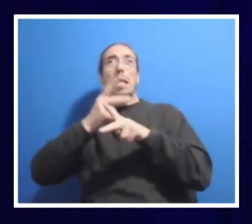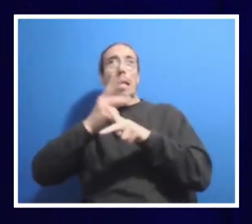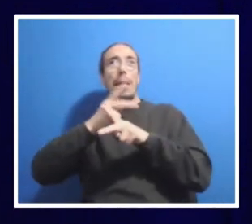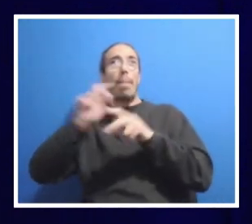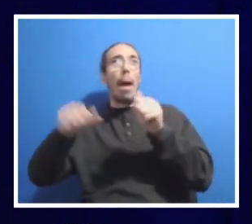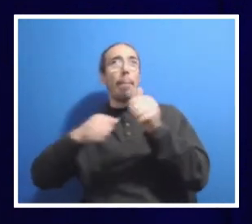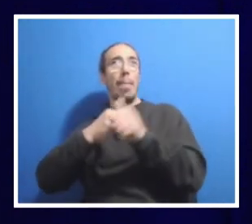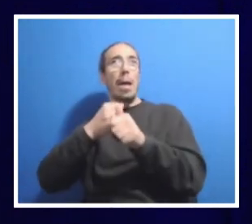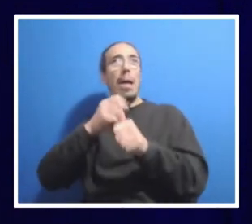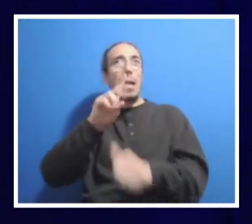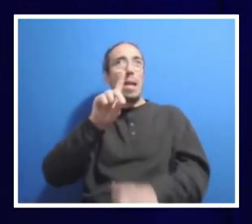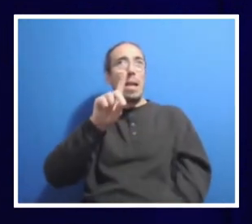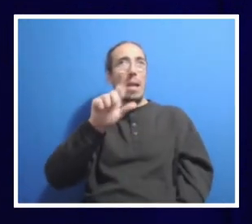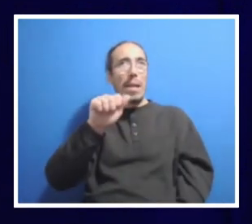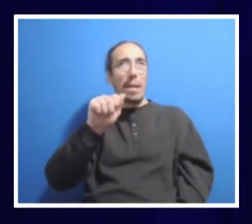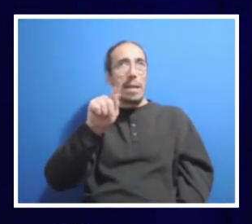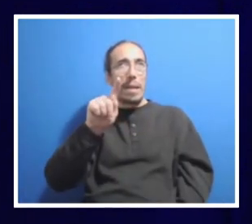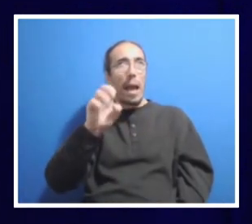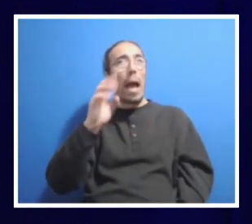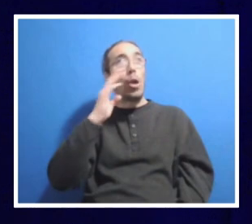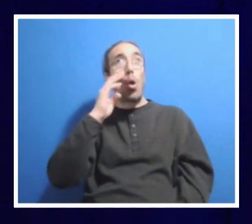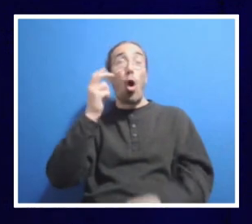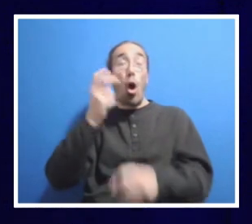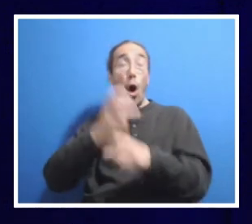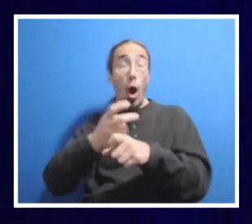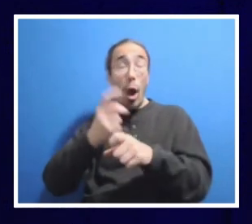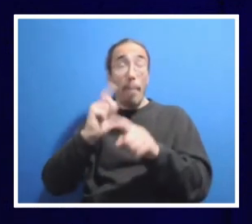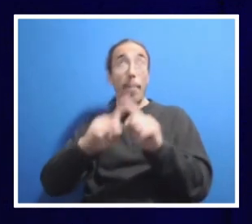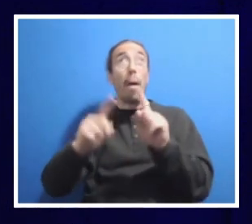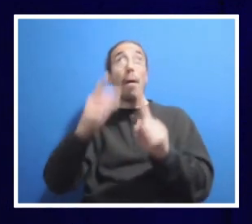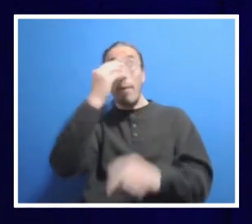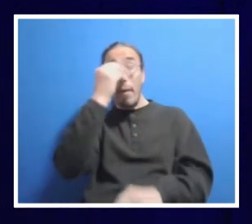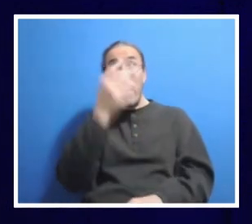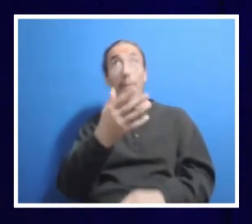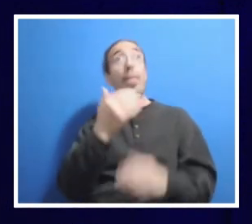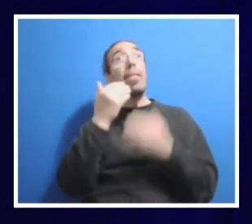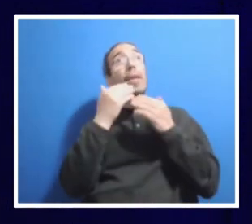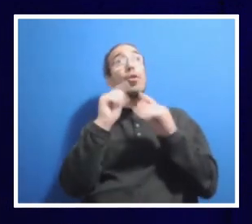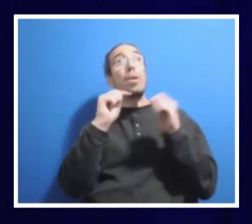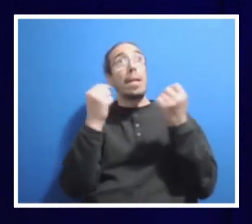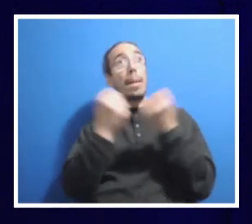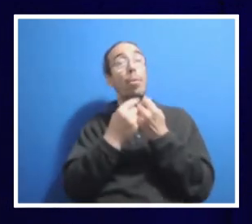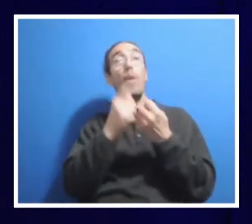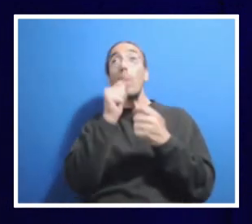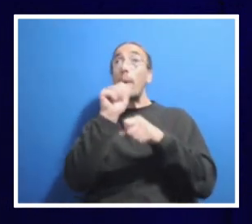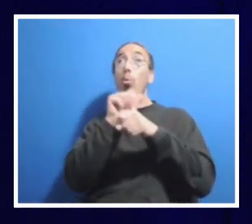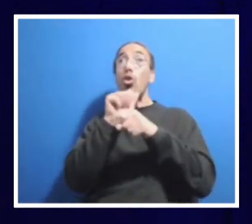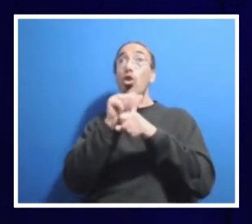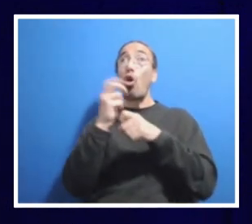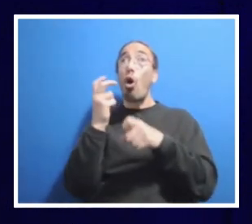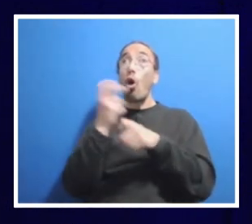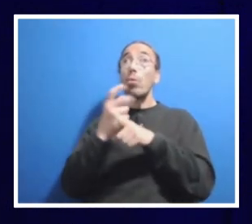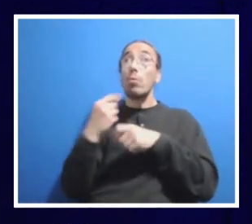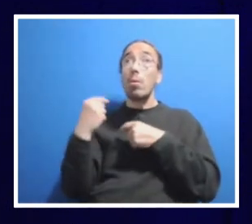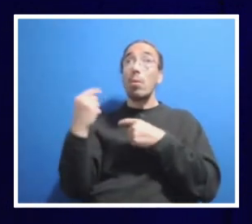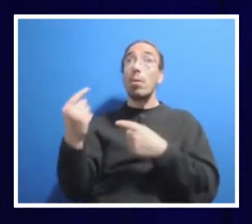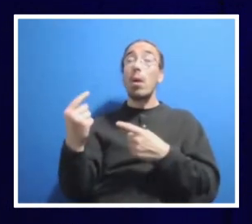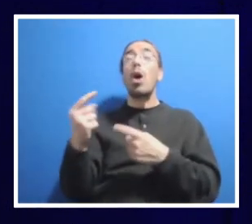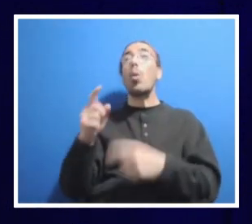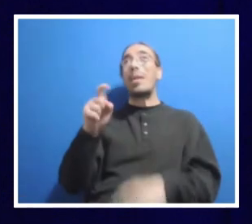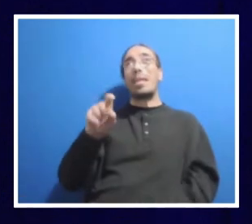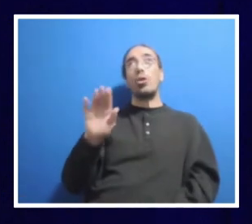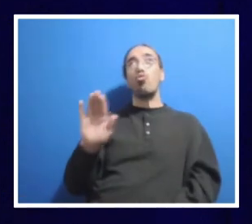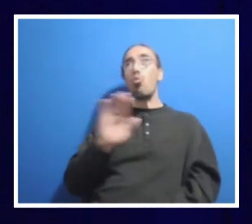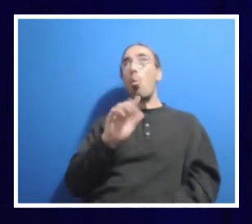So, I know it's painful, but I want to say, A, thank you to the team that's been working very hard on it, and we need your help